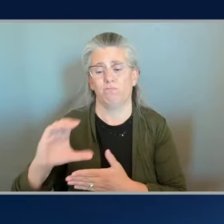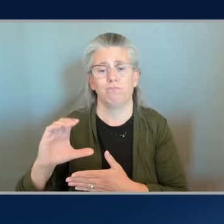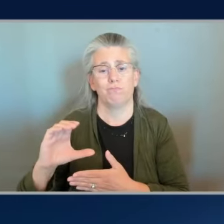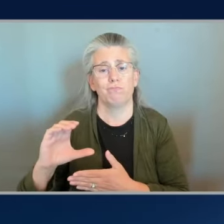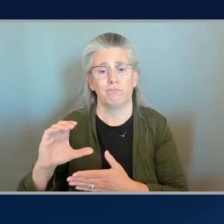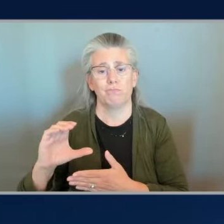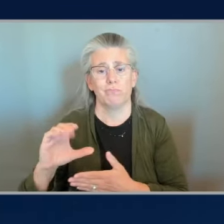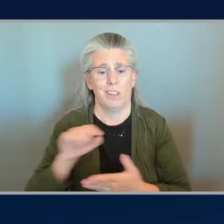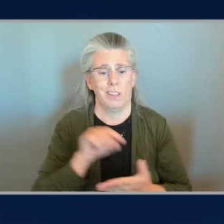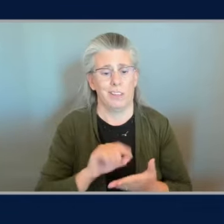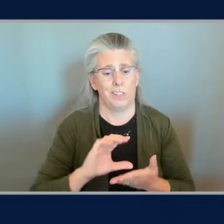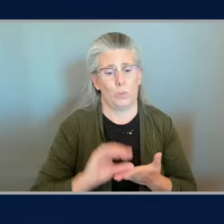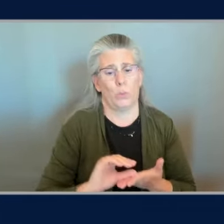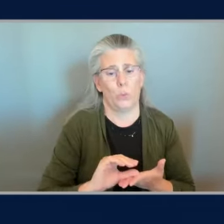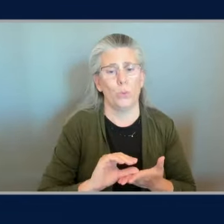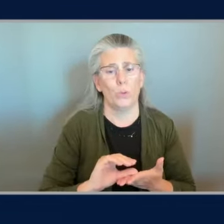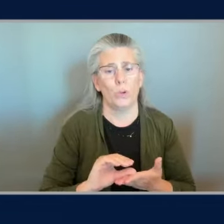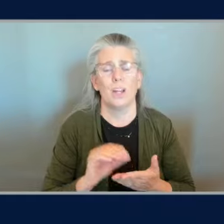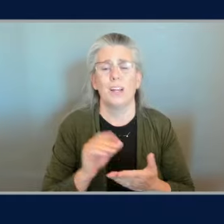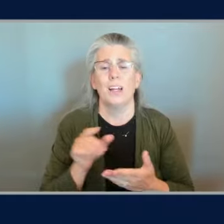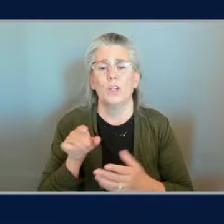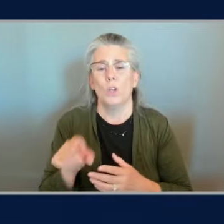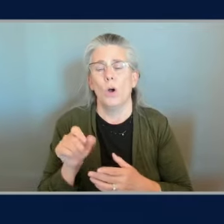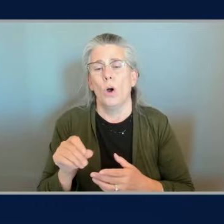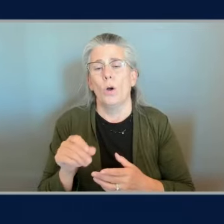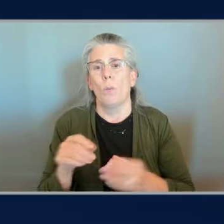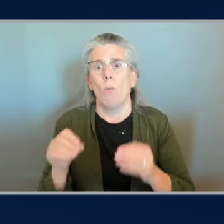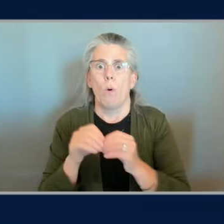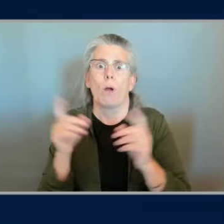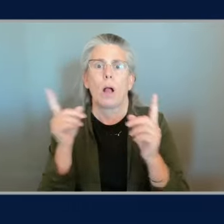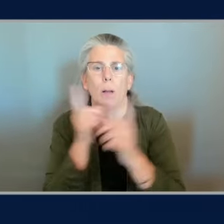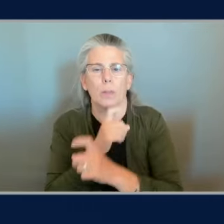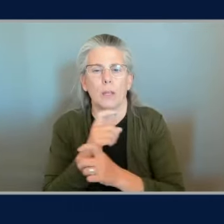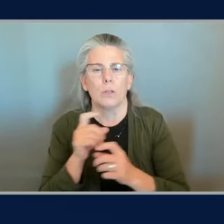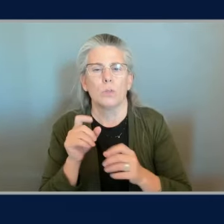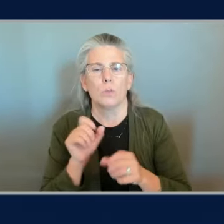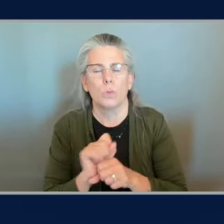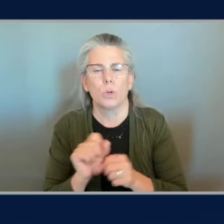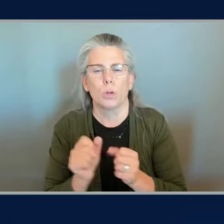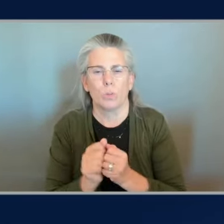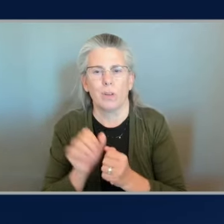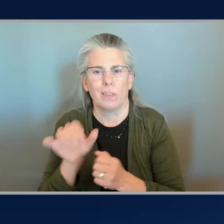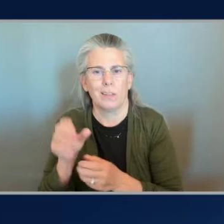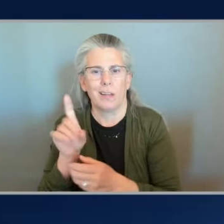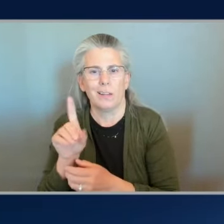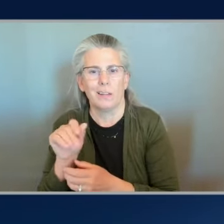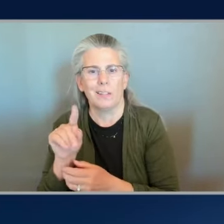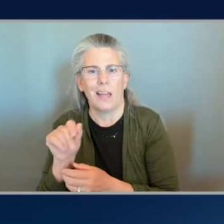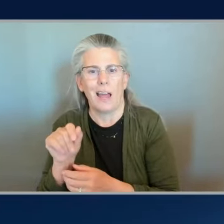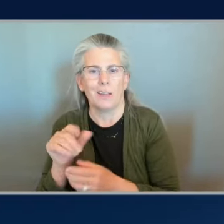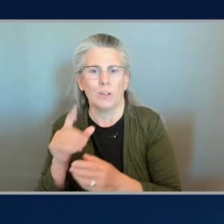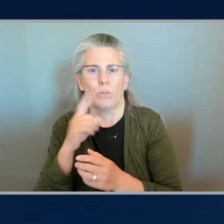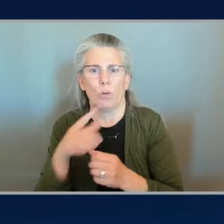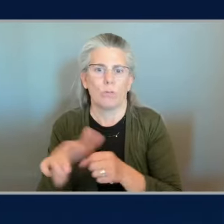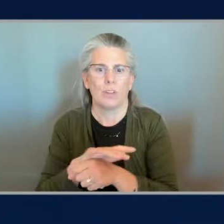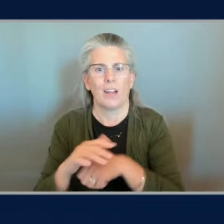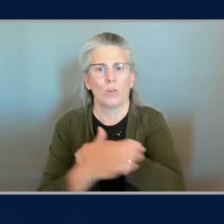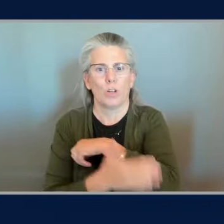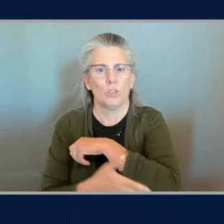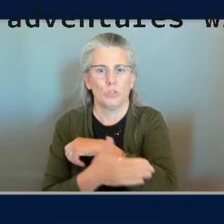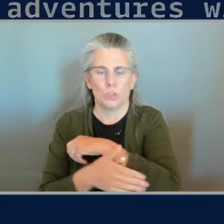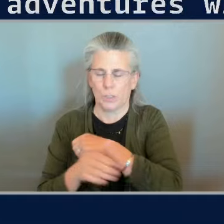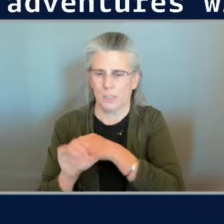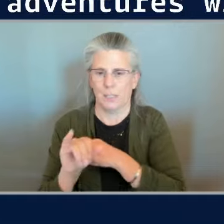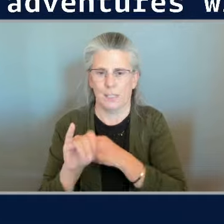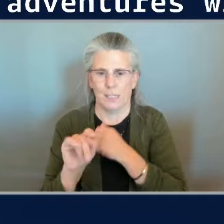for a carry-on bag um it's a lot more complicated to work through something like that so we are in the in the early days and i think there's you know there's definitely